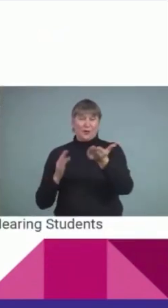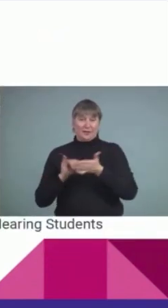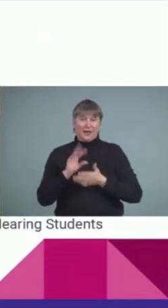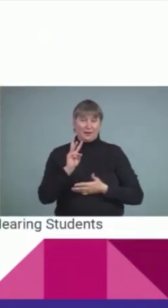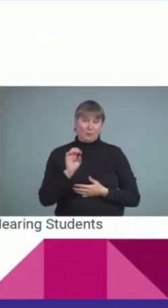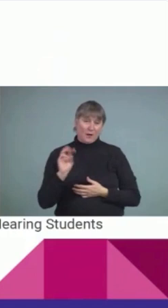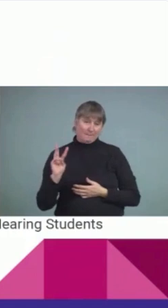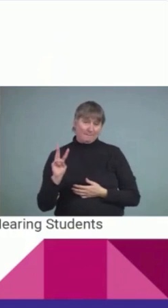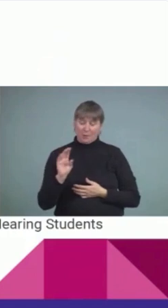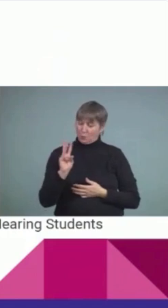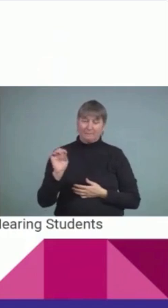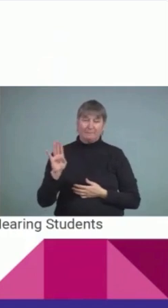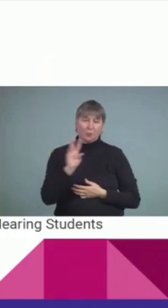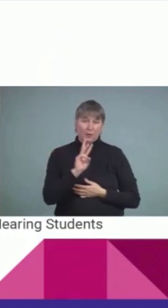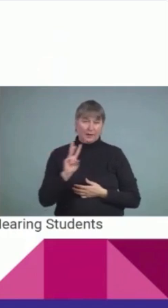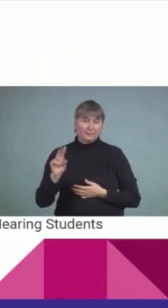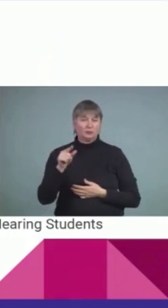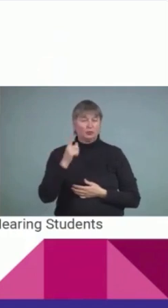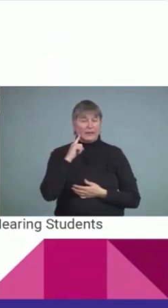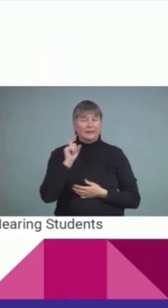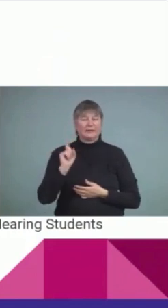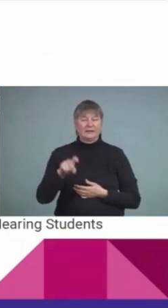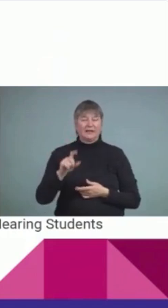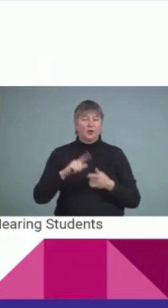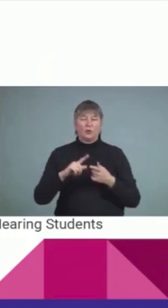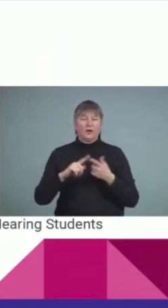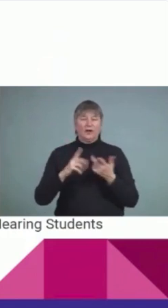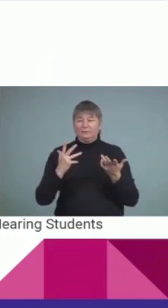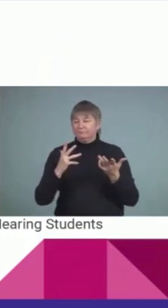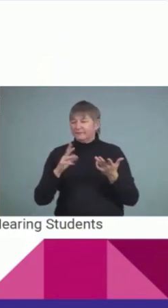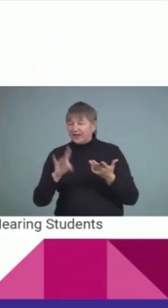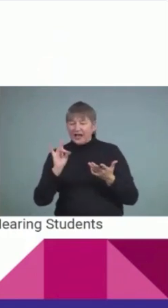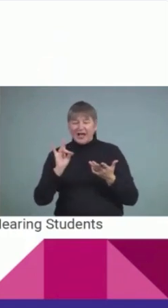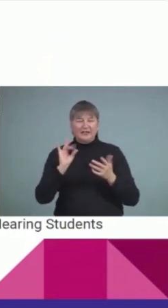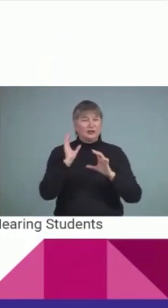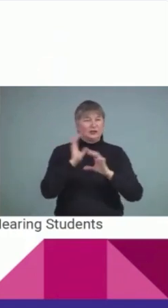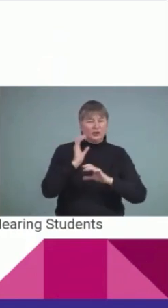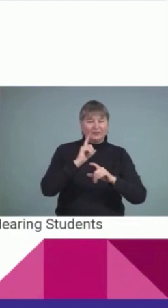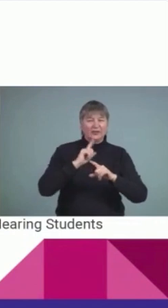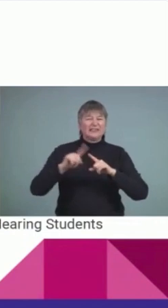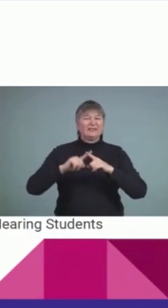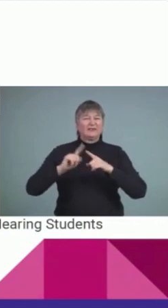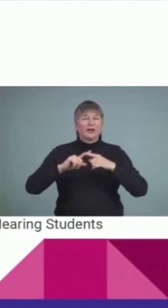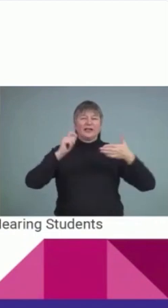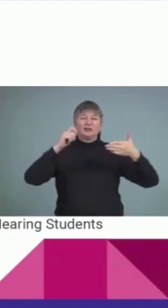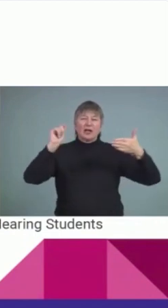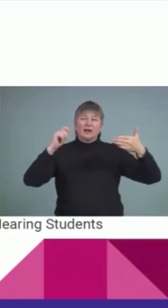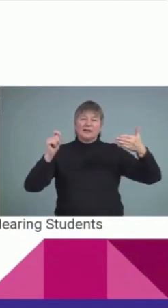and you can locate and search for these checklists and these